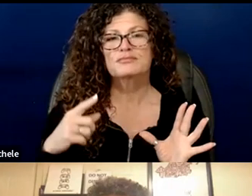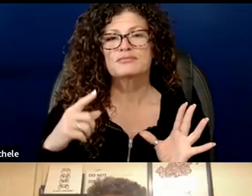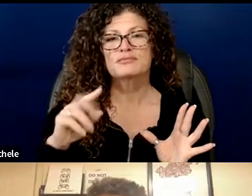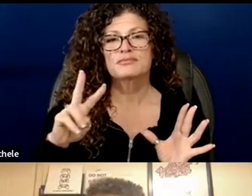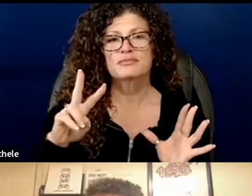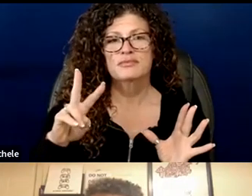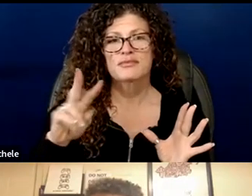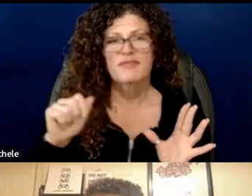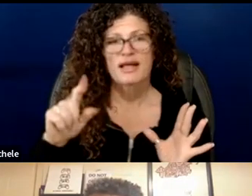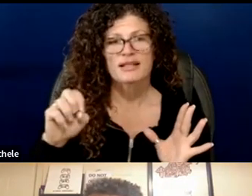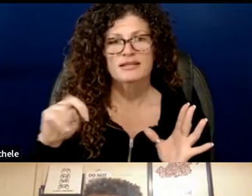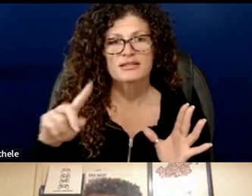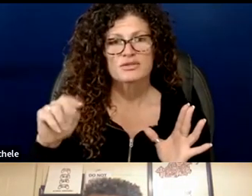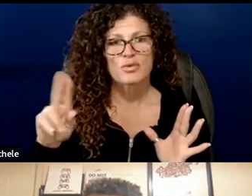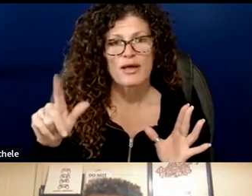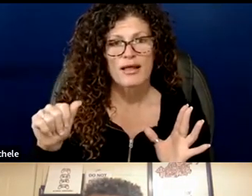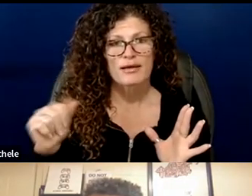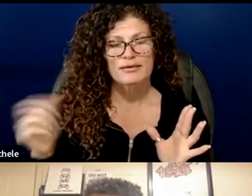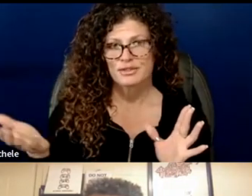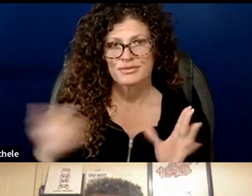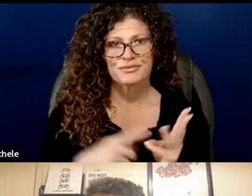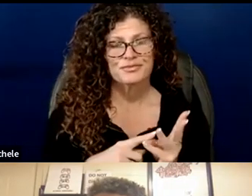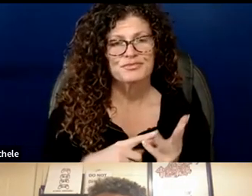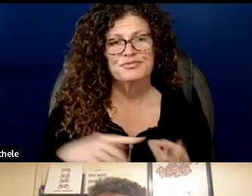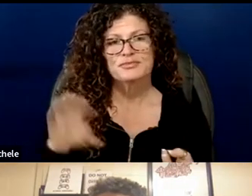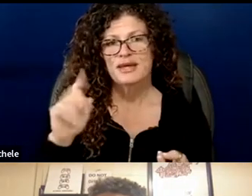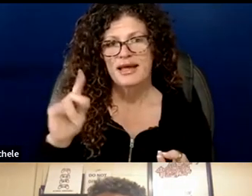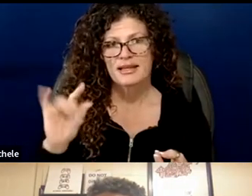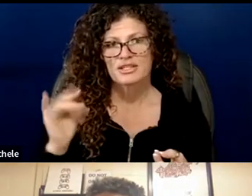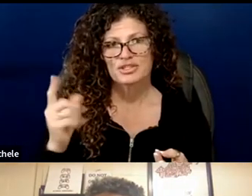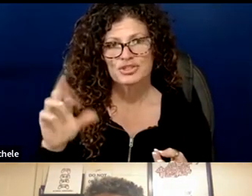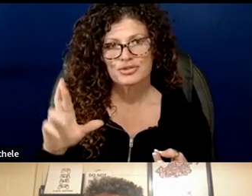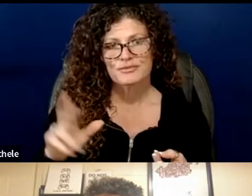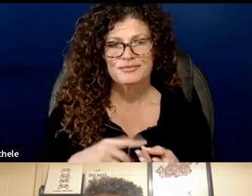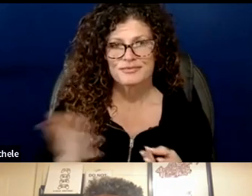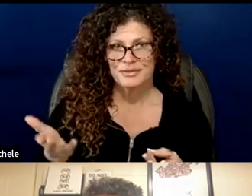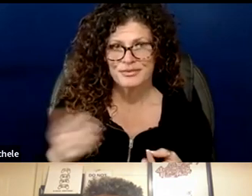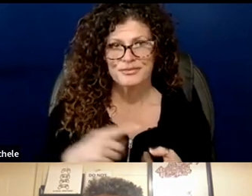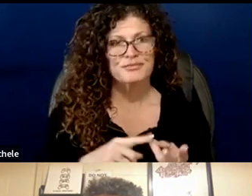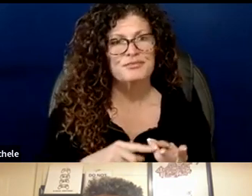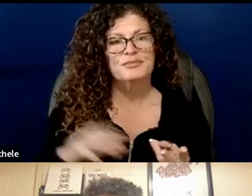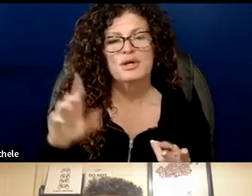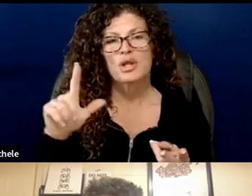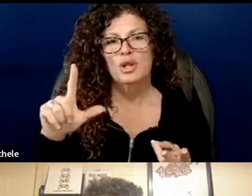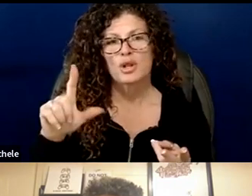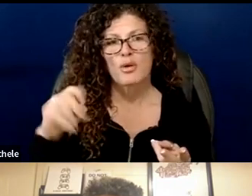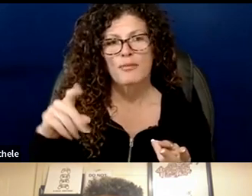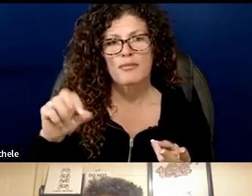Valenzuela? Present. Dr. Edinger? Yes. Ms. Lopera?